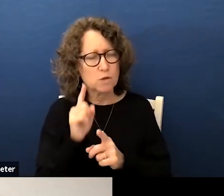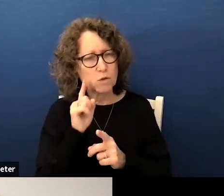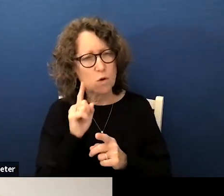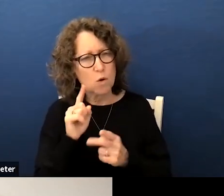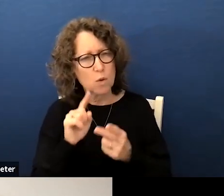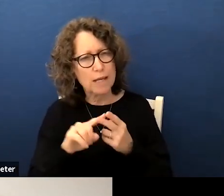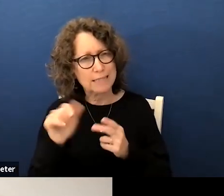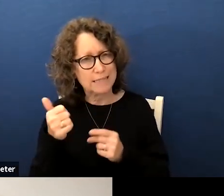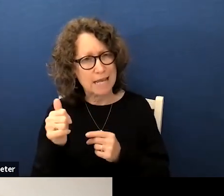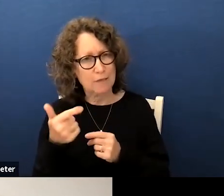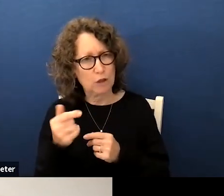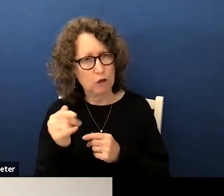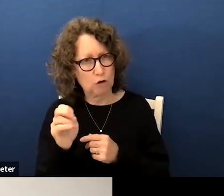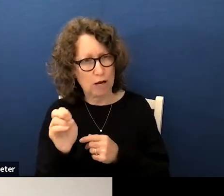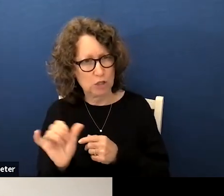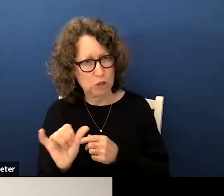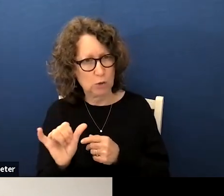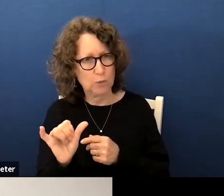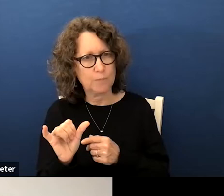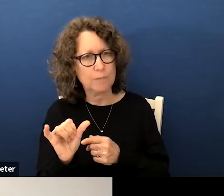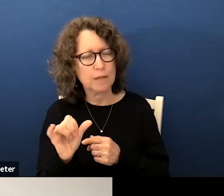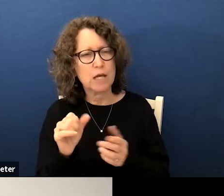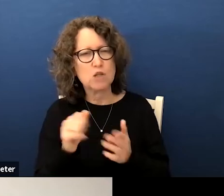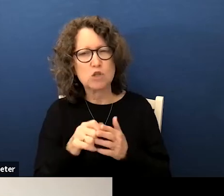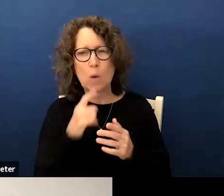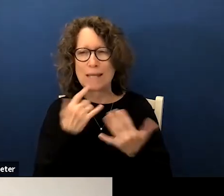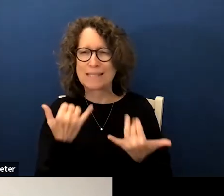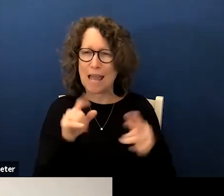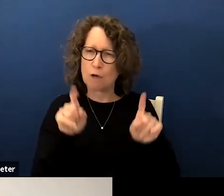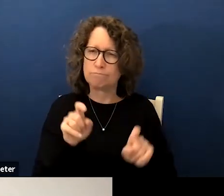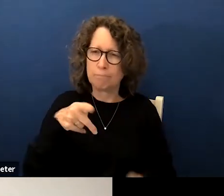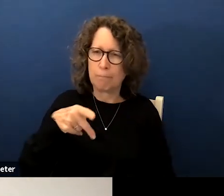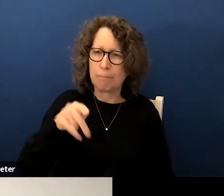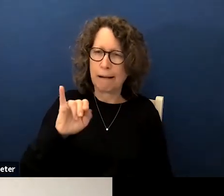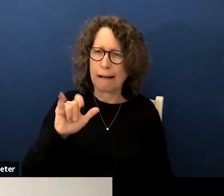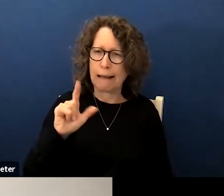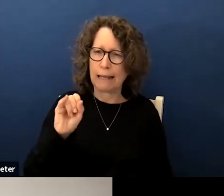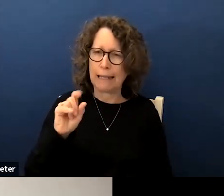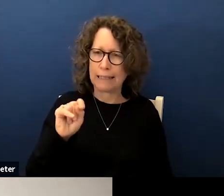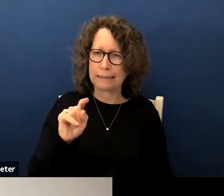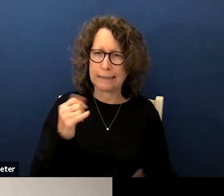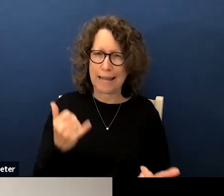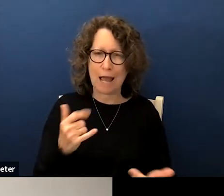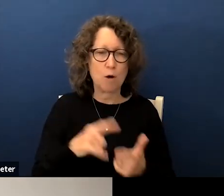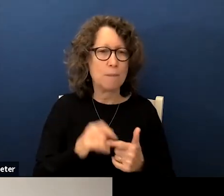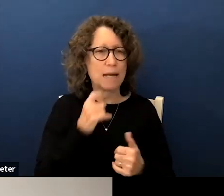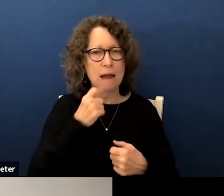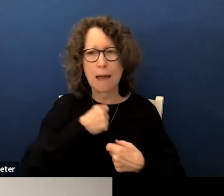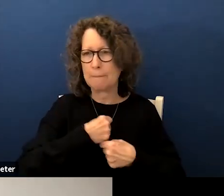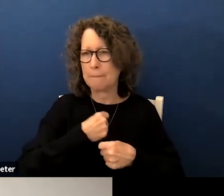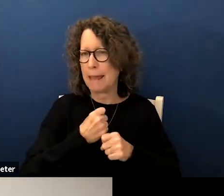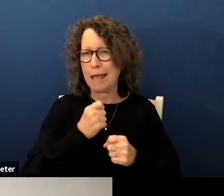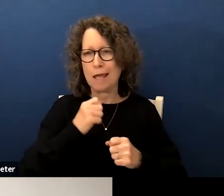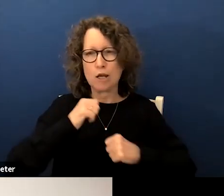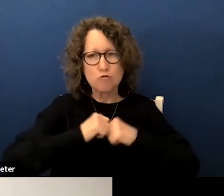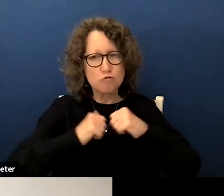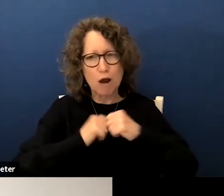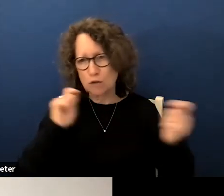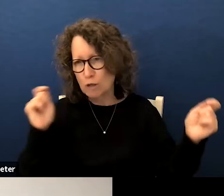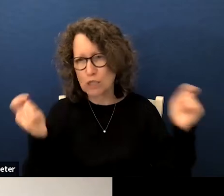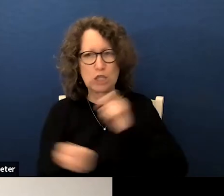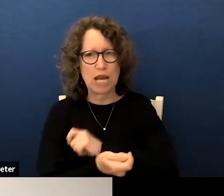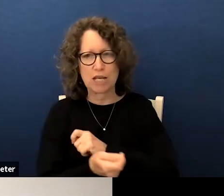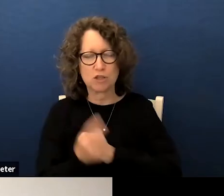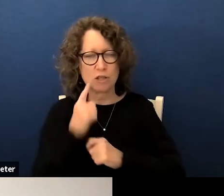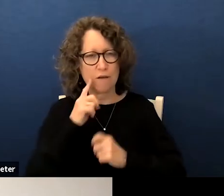extent in 10th grade so it's it's in a pilot phase now but we have not made structural changes that are the